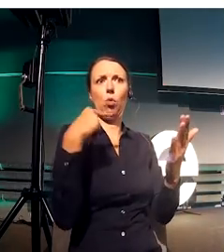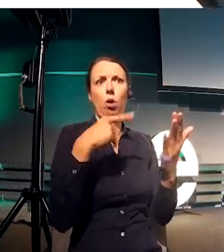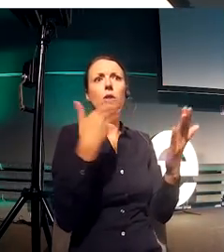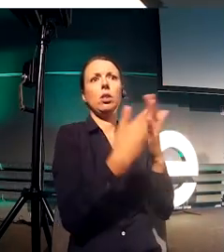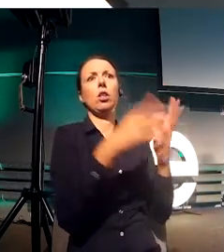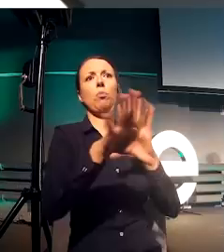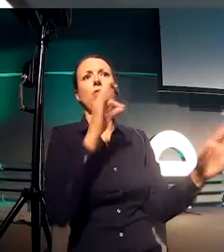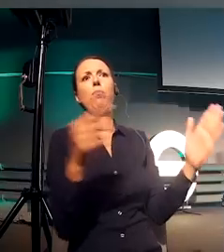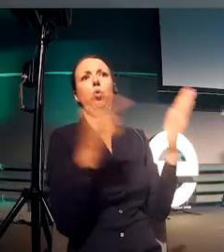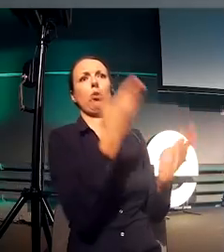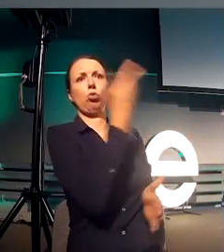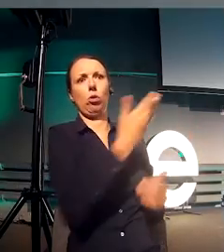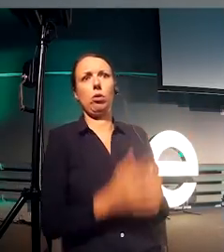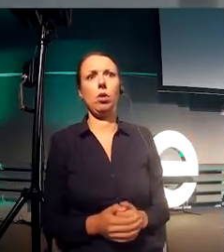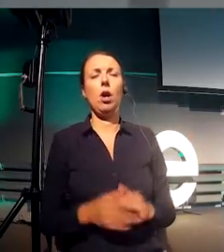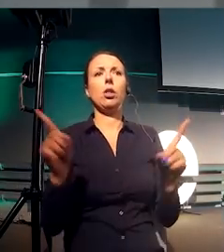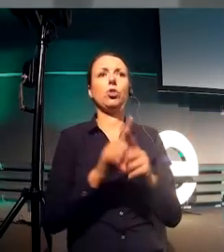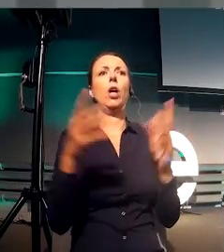,600 cities that we have around the world.